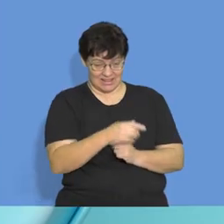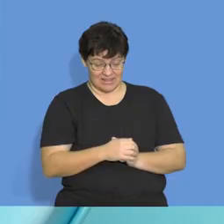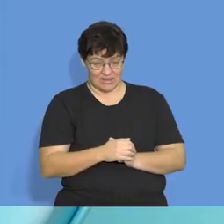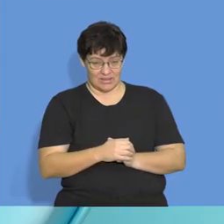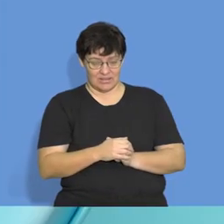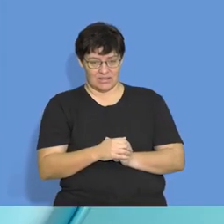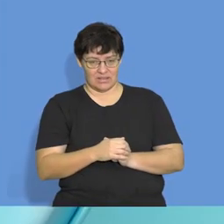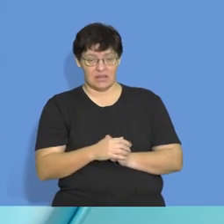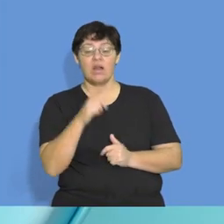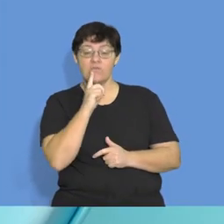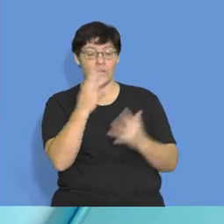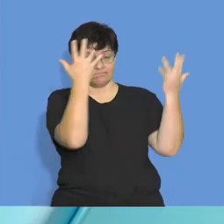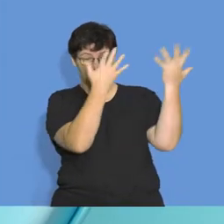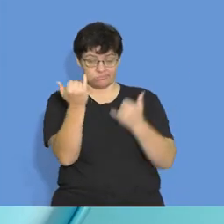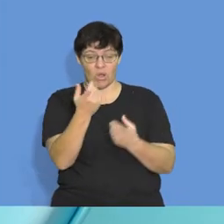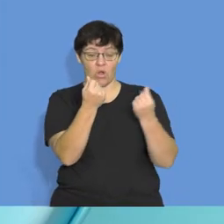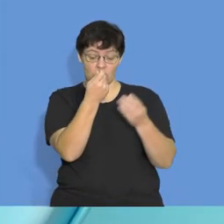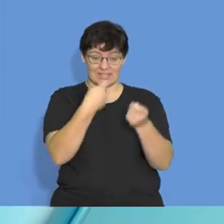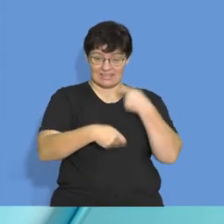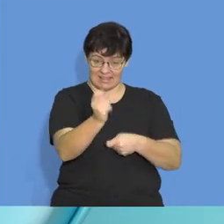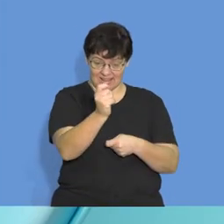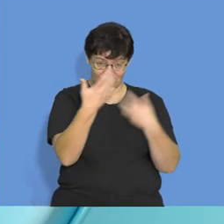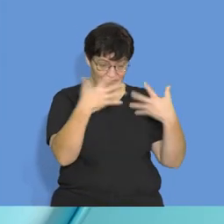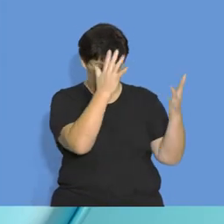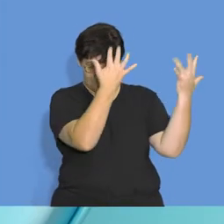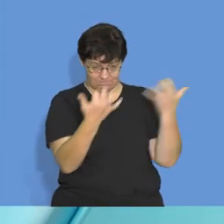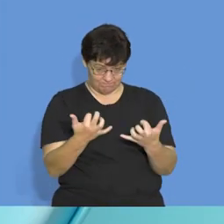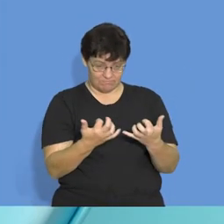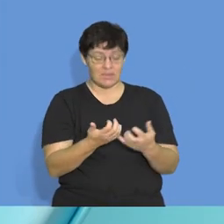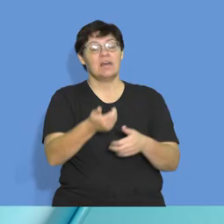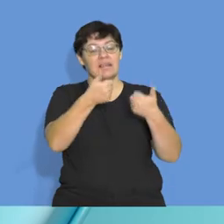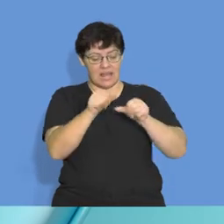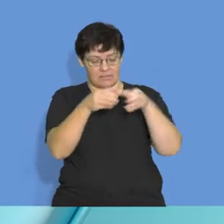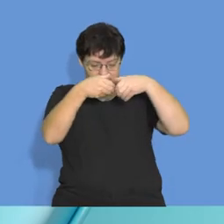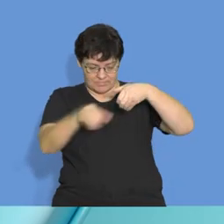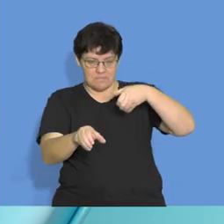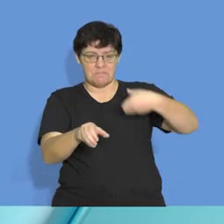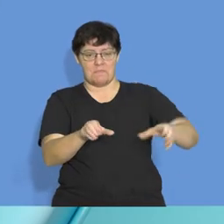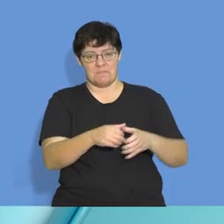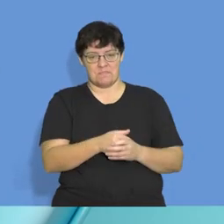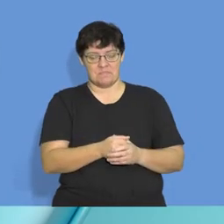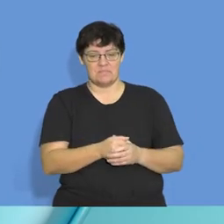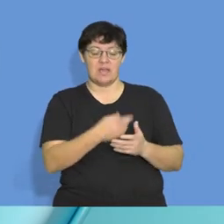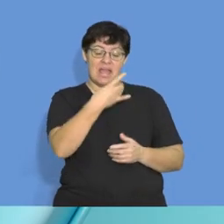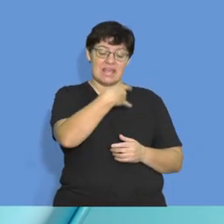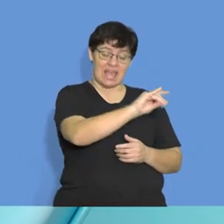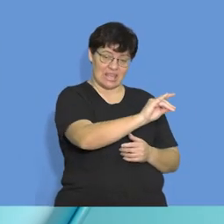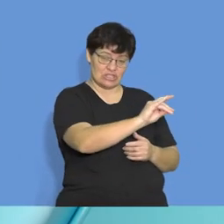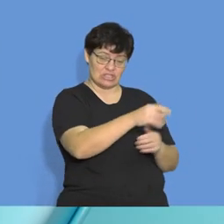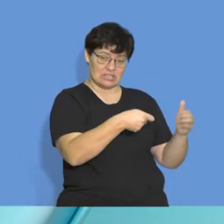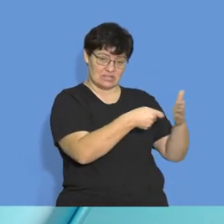Once you have calculated your cost of sales, you then break it up into cash purchases